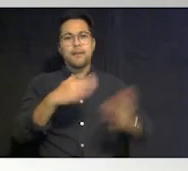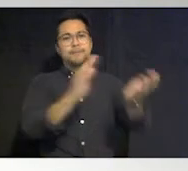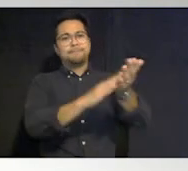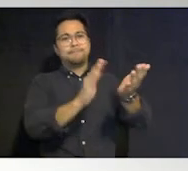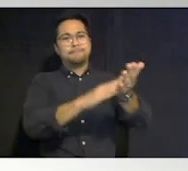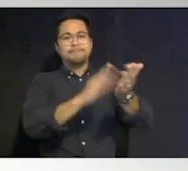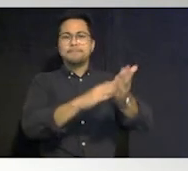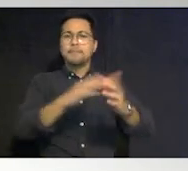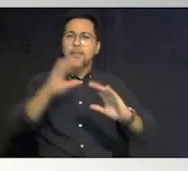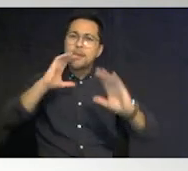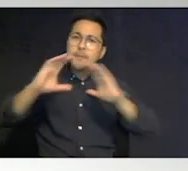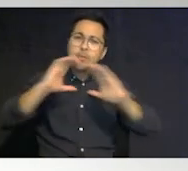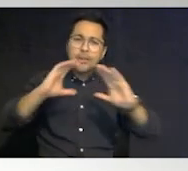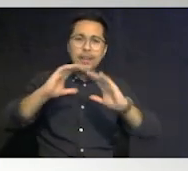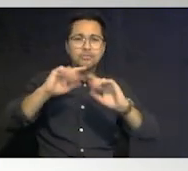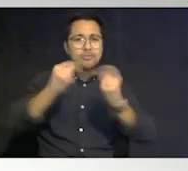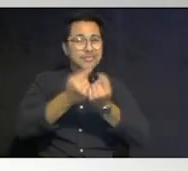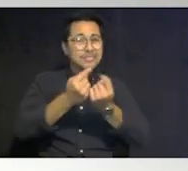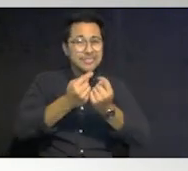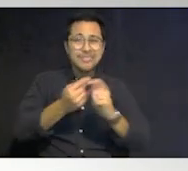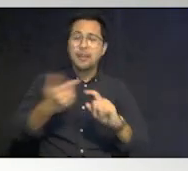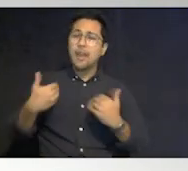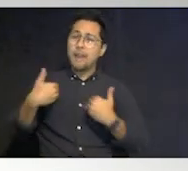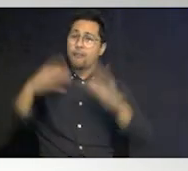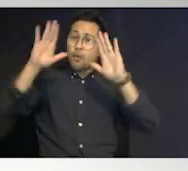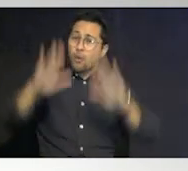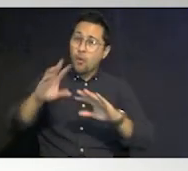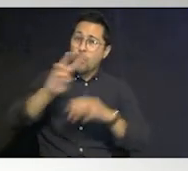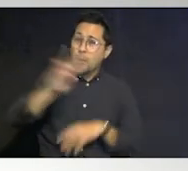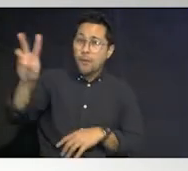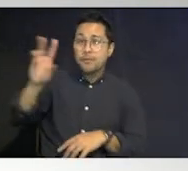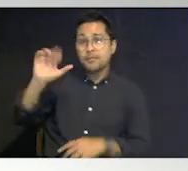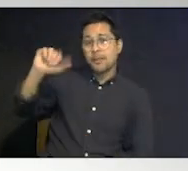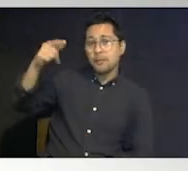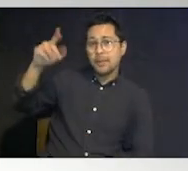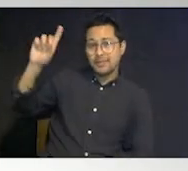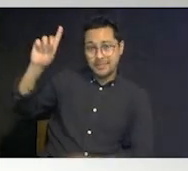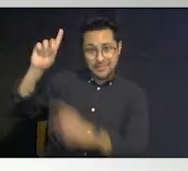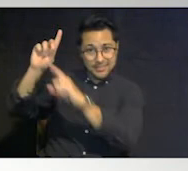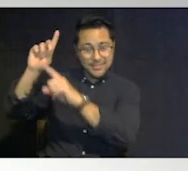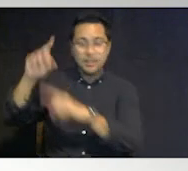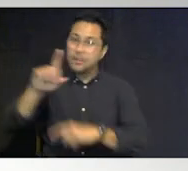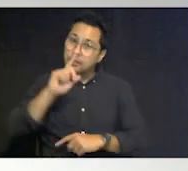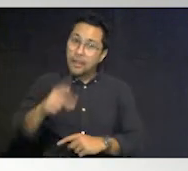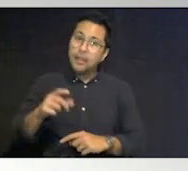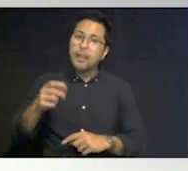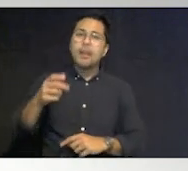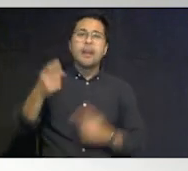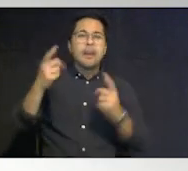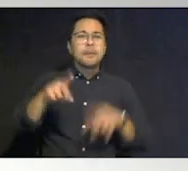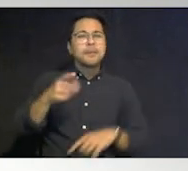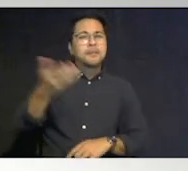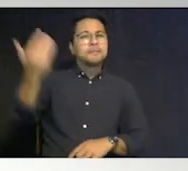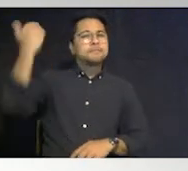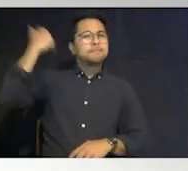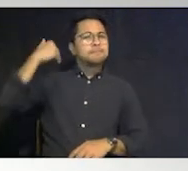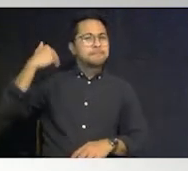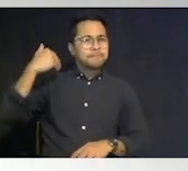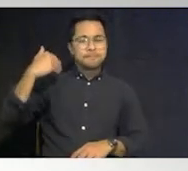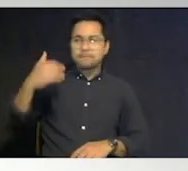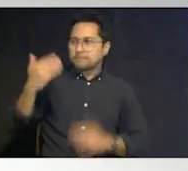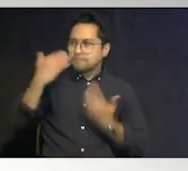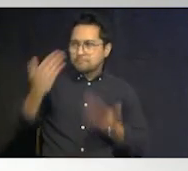team we've got a great website on the apd cares website and um quite a few years ago i don't know how many